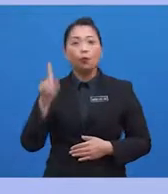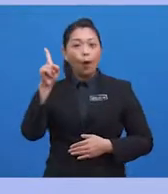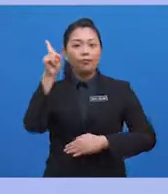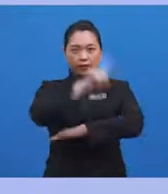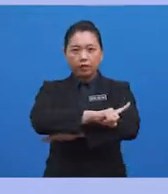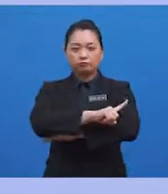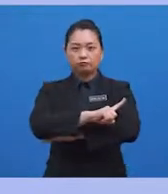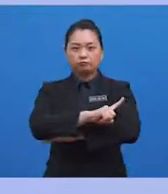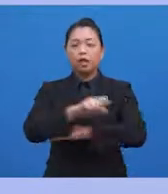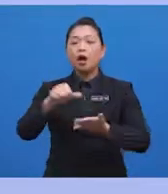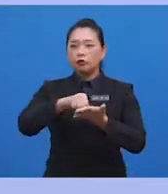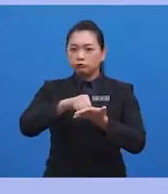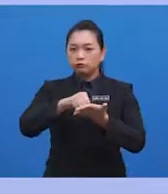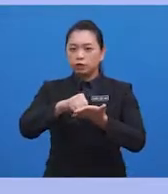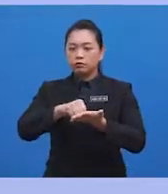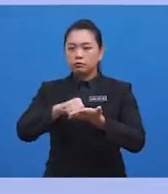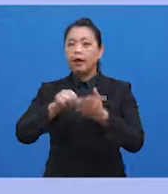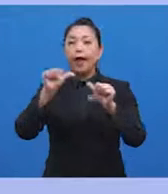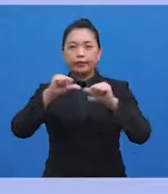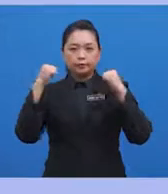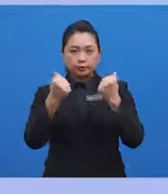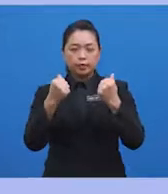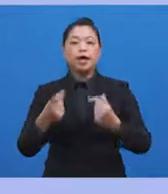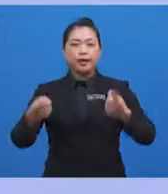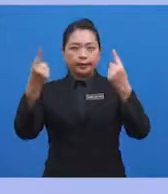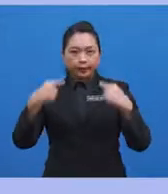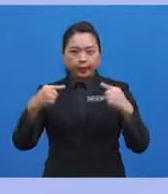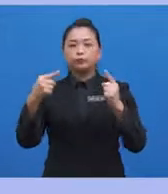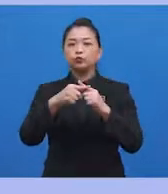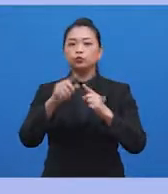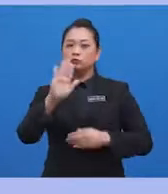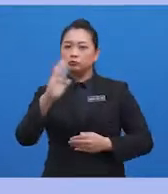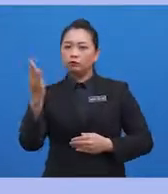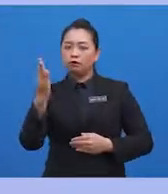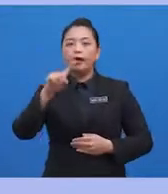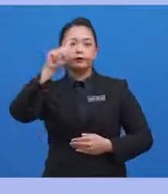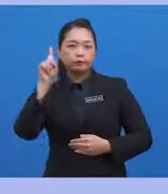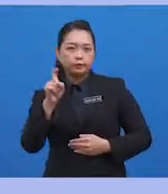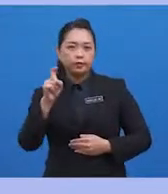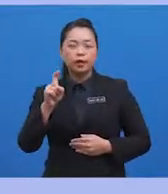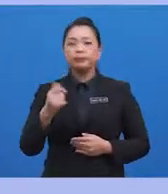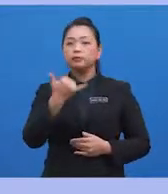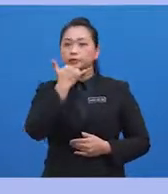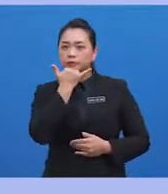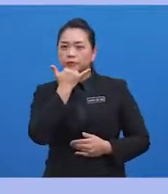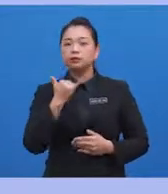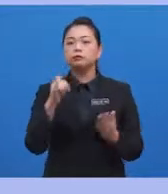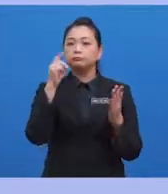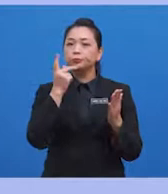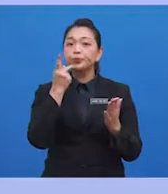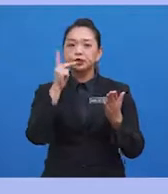day, the drug enforcement officer came to the door inquiring about fraudulent prescriptions.